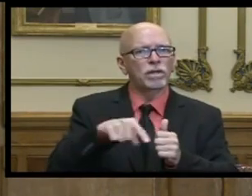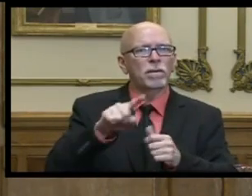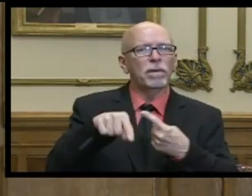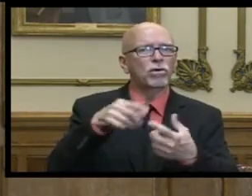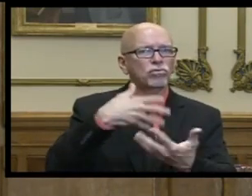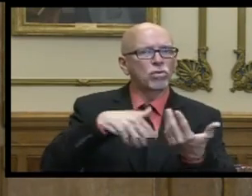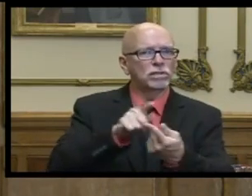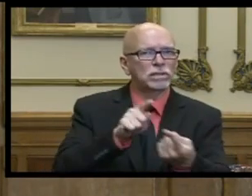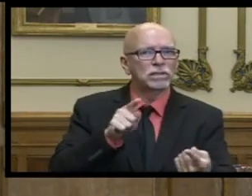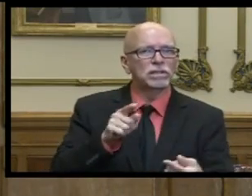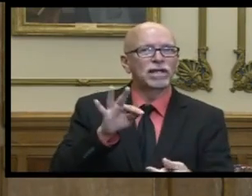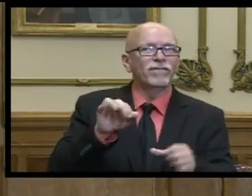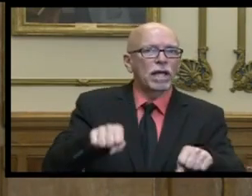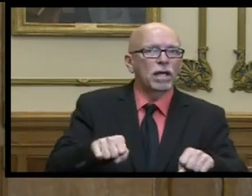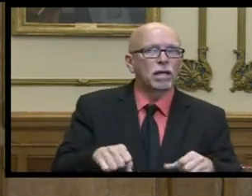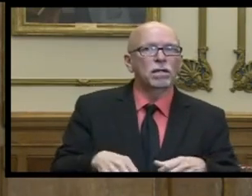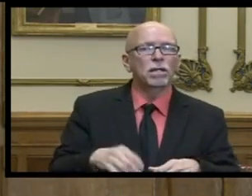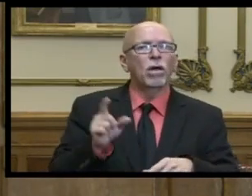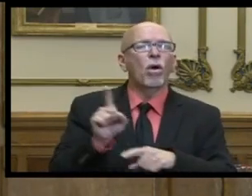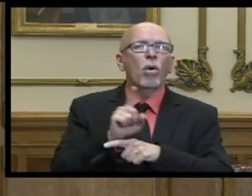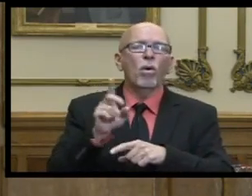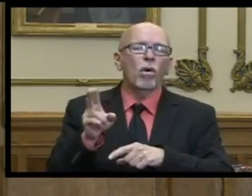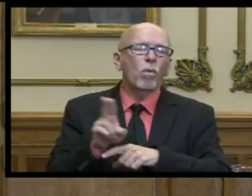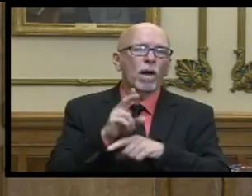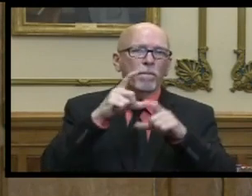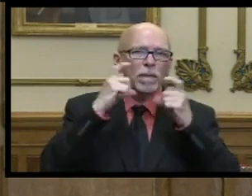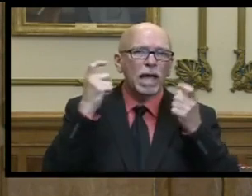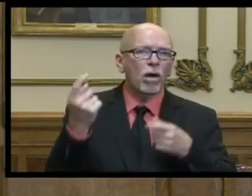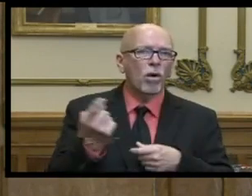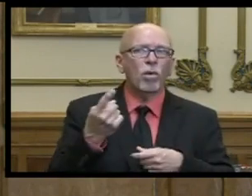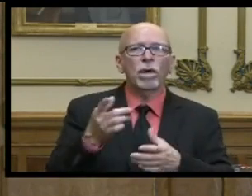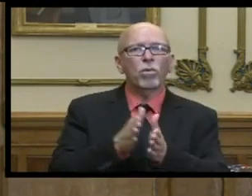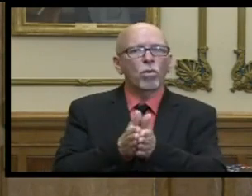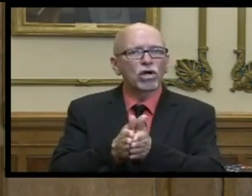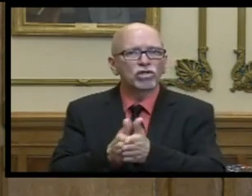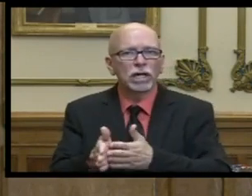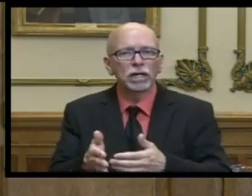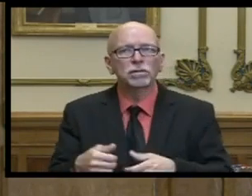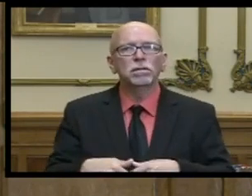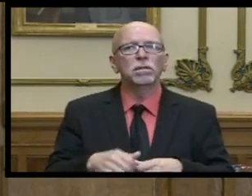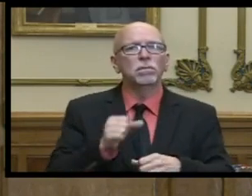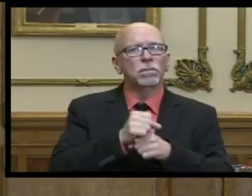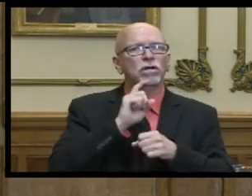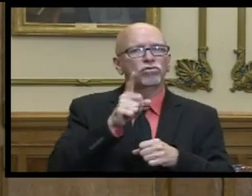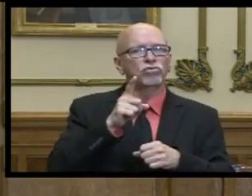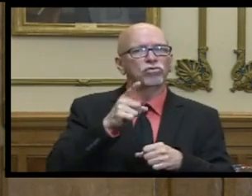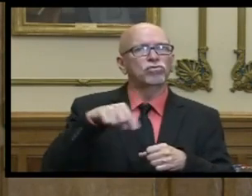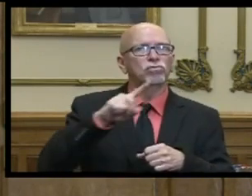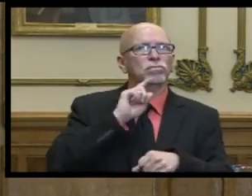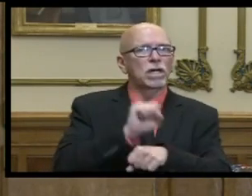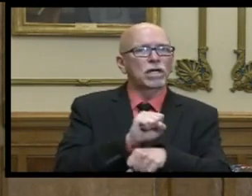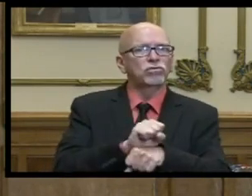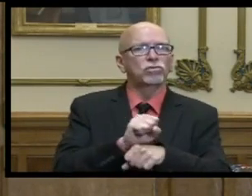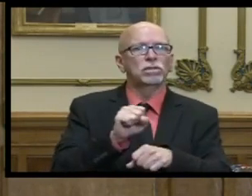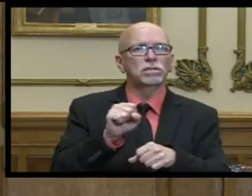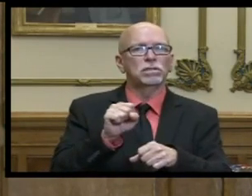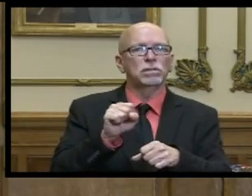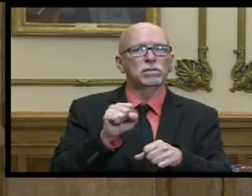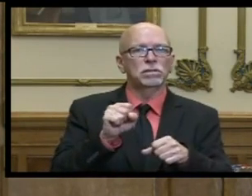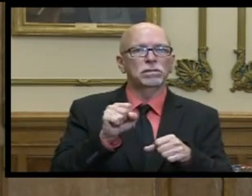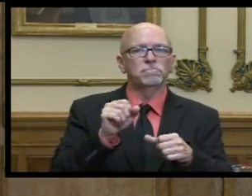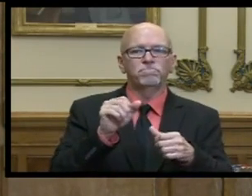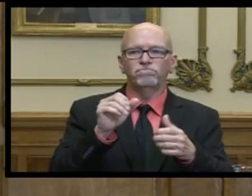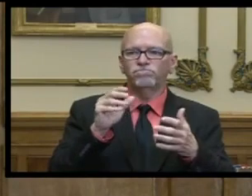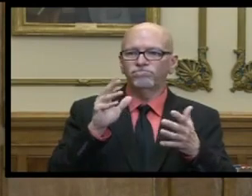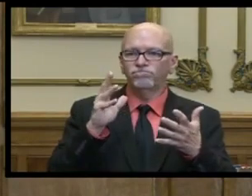social distancing when they can always wearing masks washing their hands making sure that we are actually getting to the